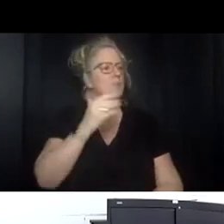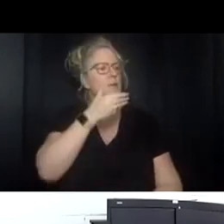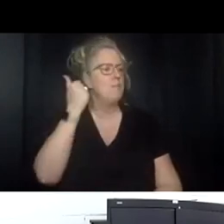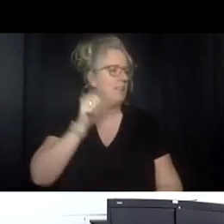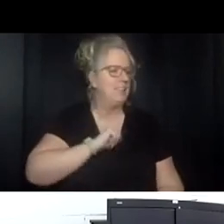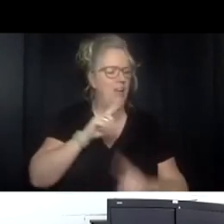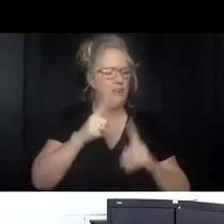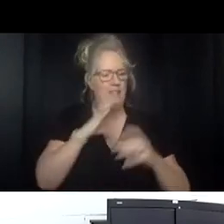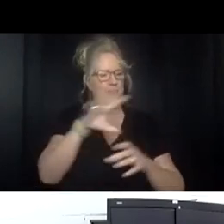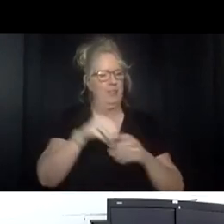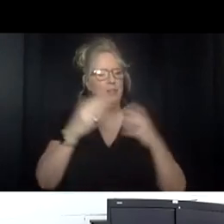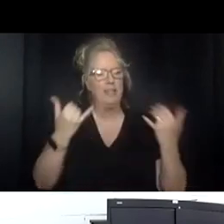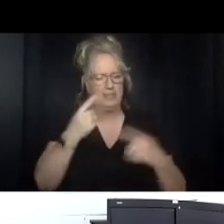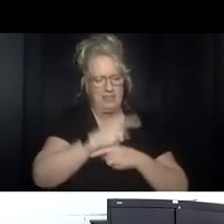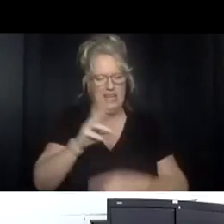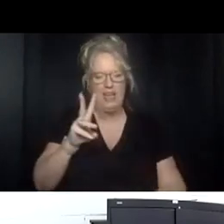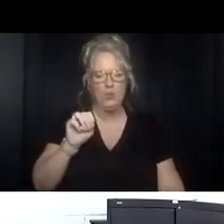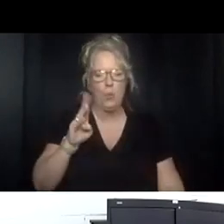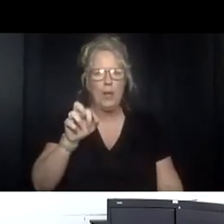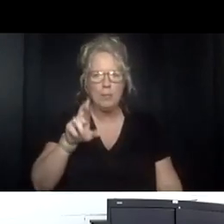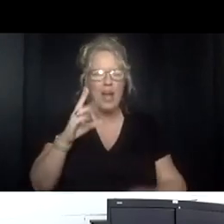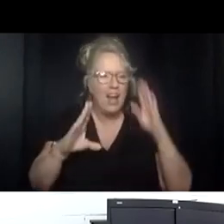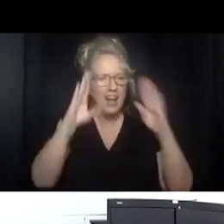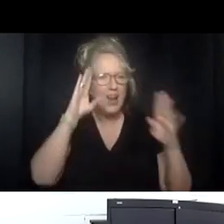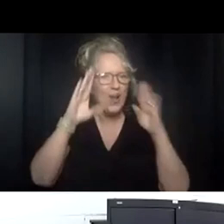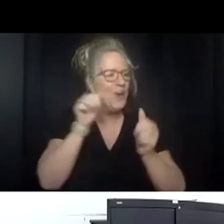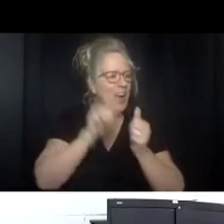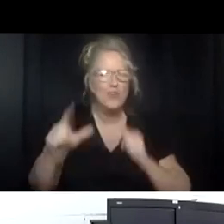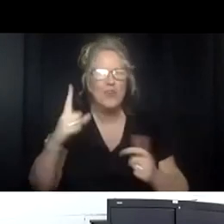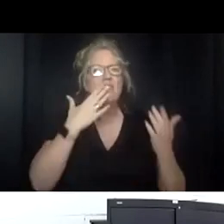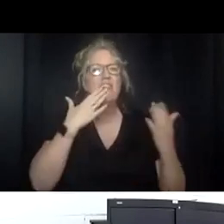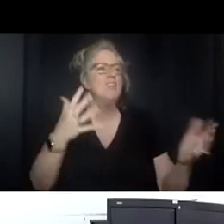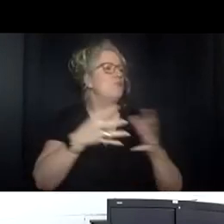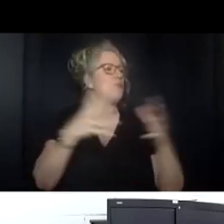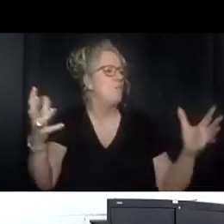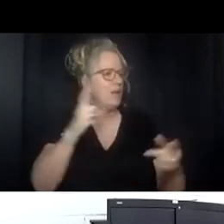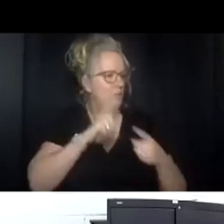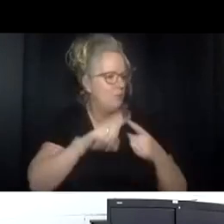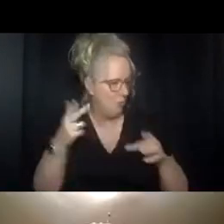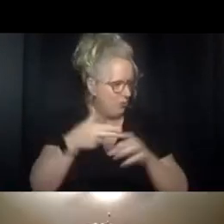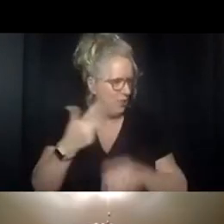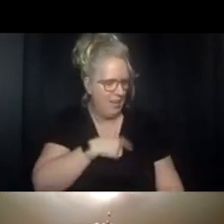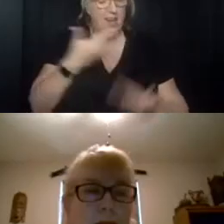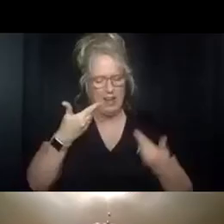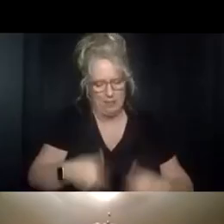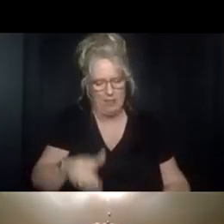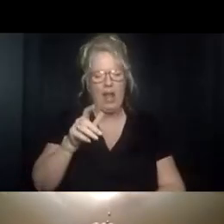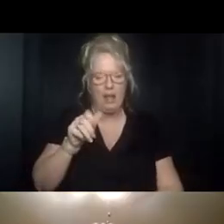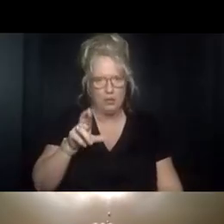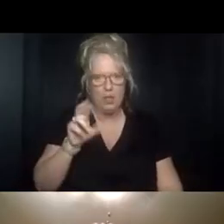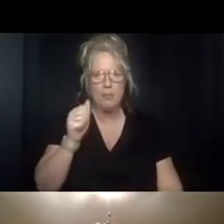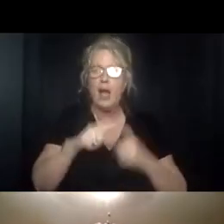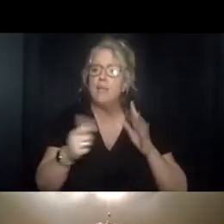engage in today's webinar and hello everyone thank you much so much for joining us i'm laurie sandanae i'm chief